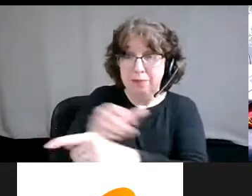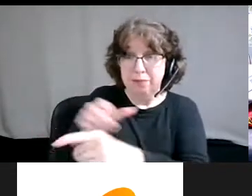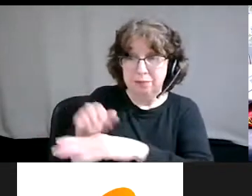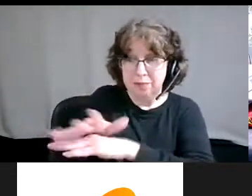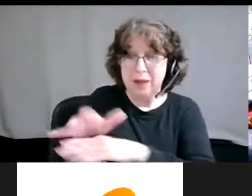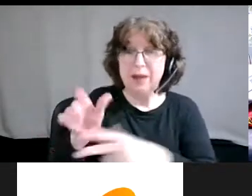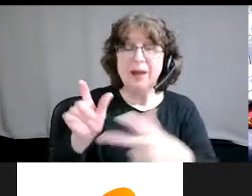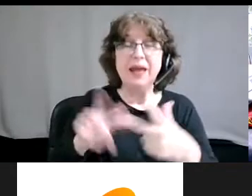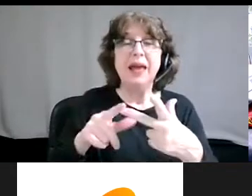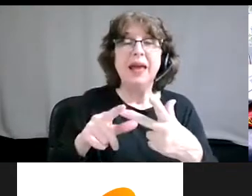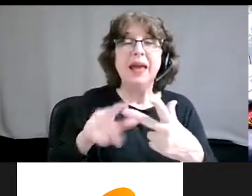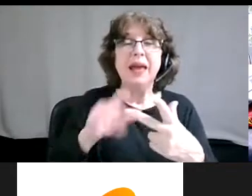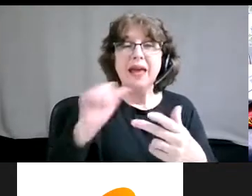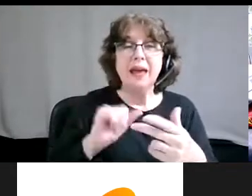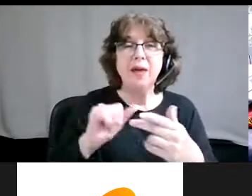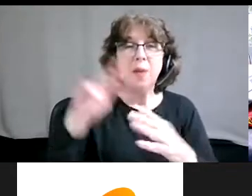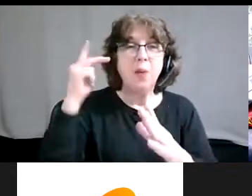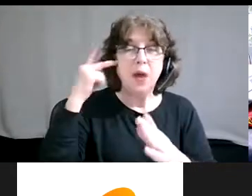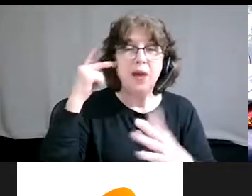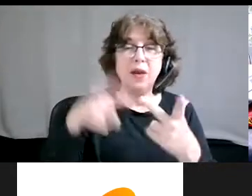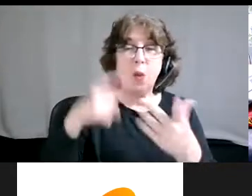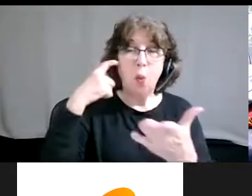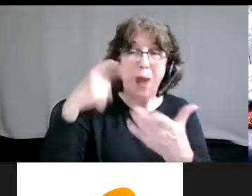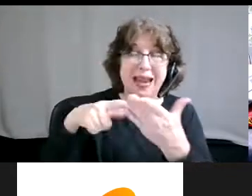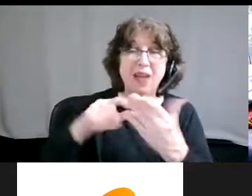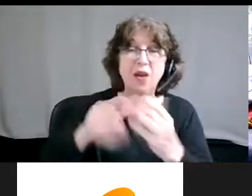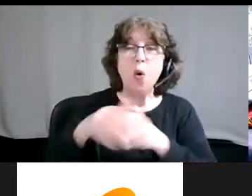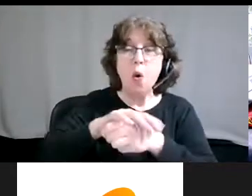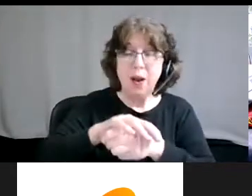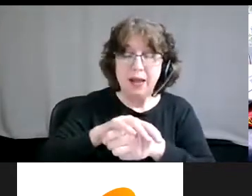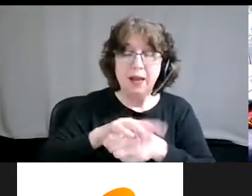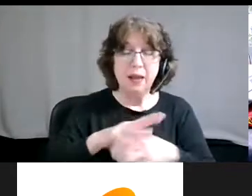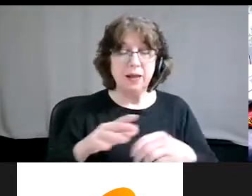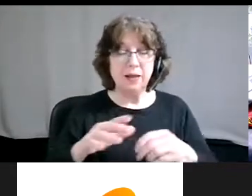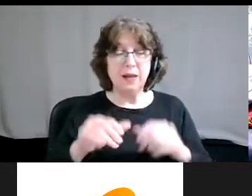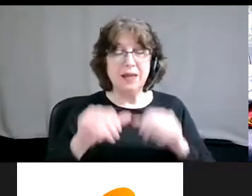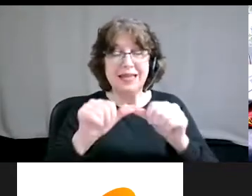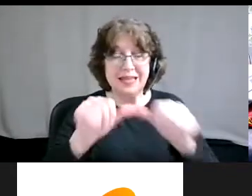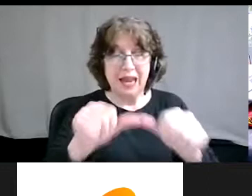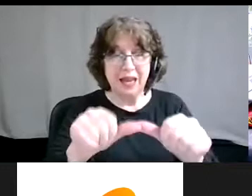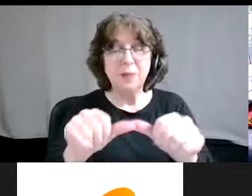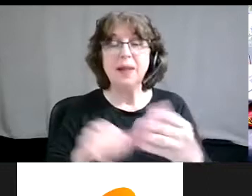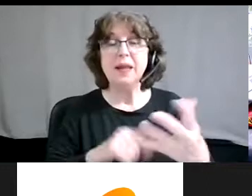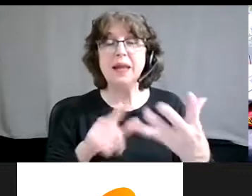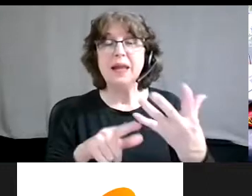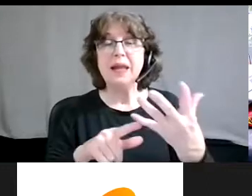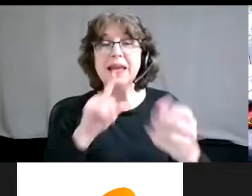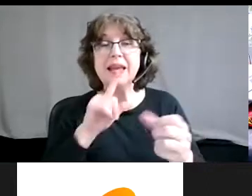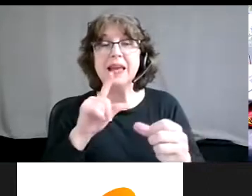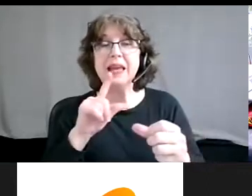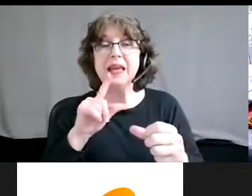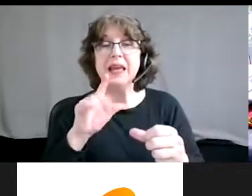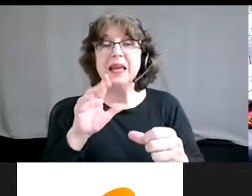politics, recognizing wholeness, sustainability, commitment across disability,